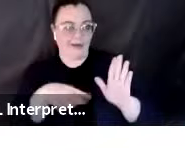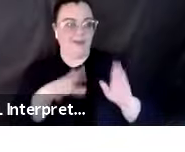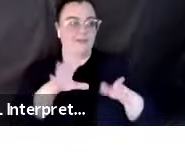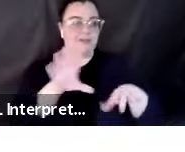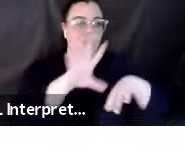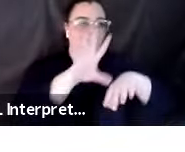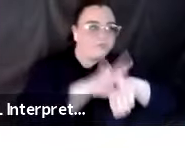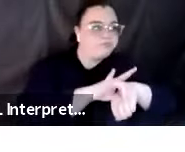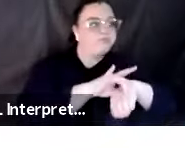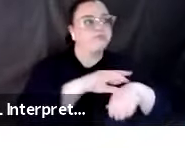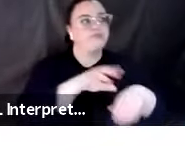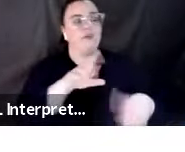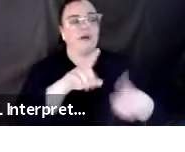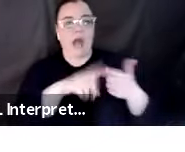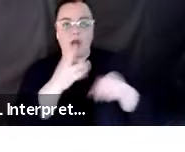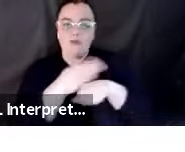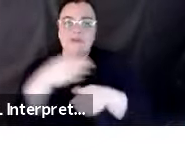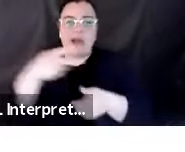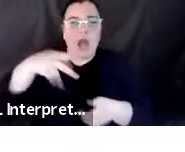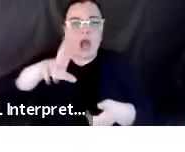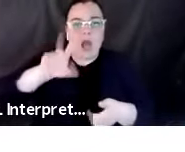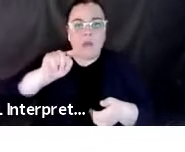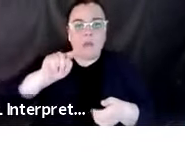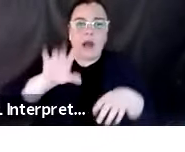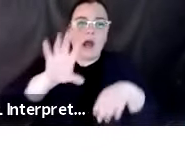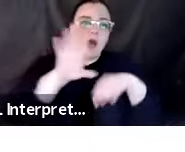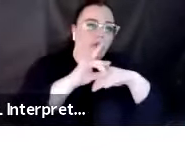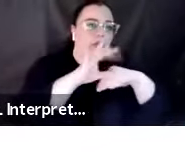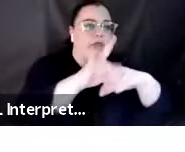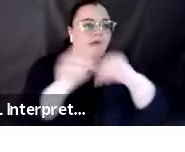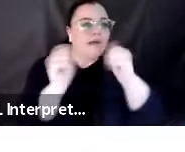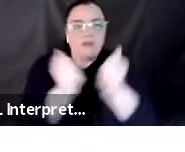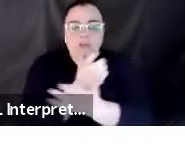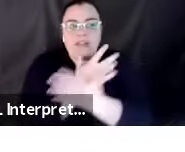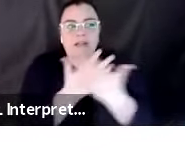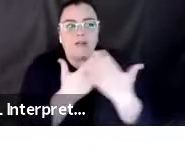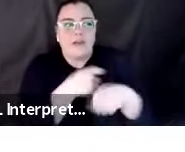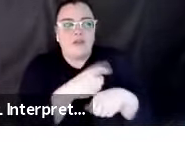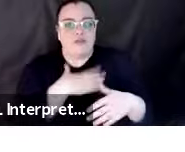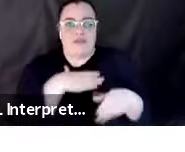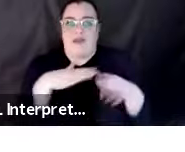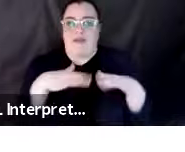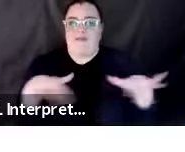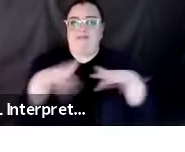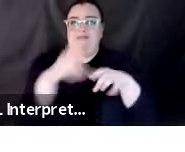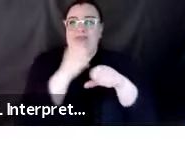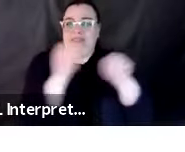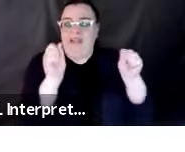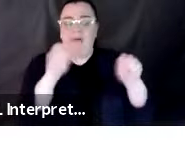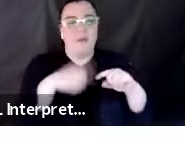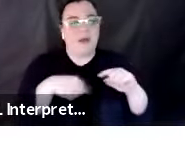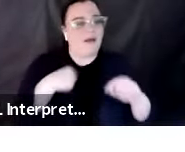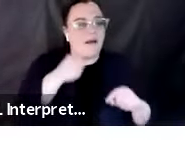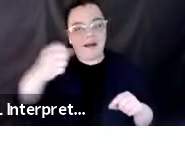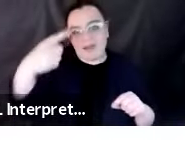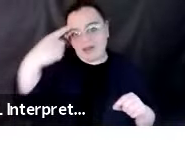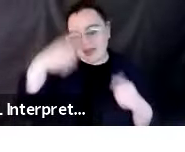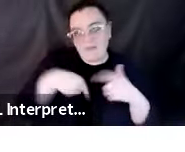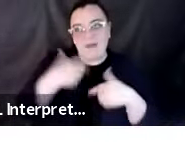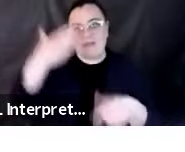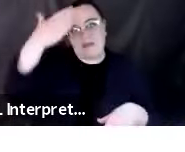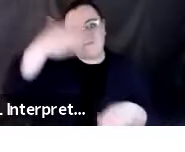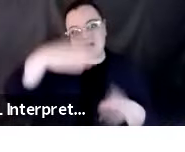and heavy mirrors aren't over my bed, but I hadn't really thought about my front doorway,